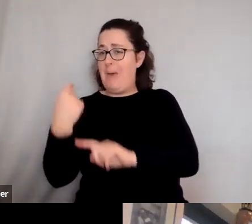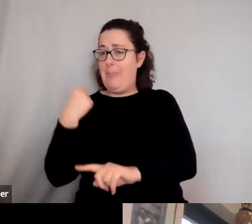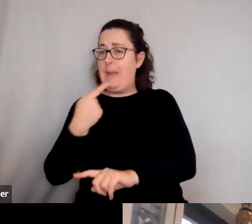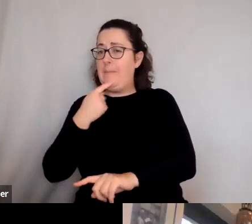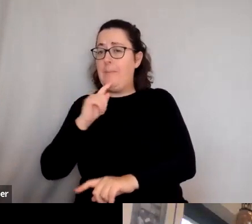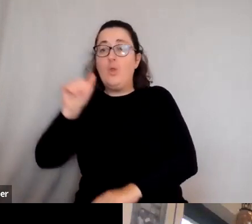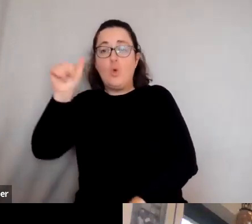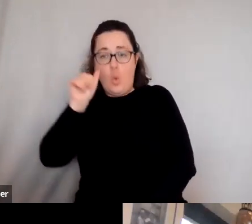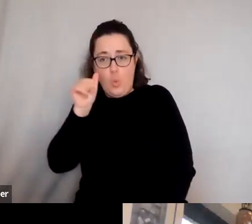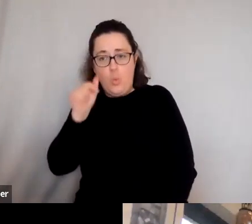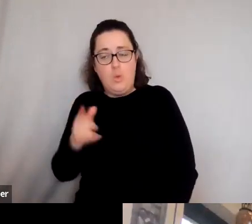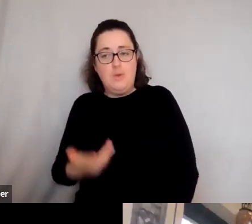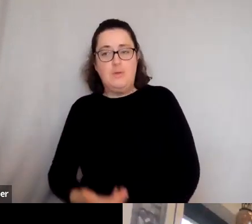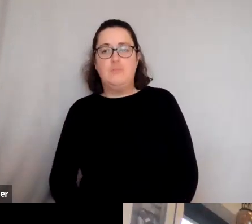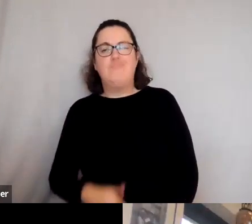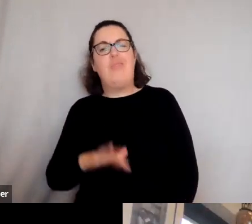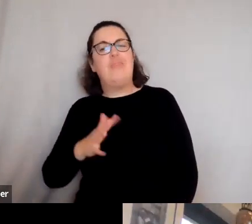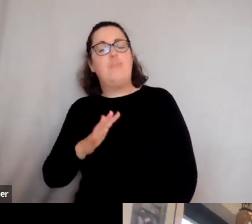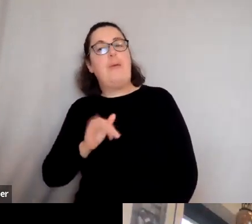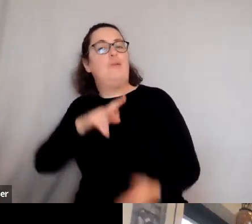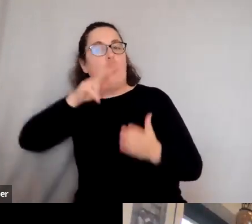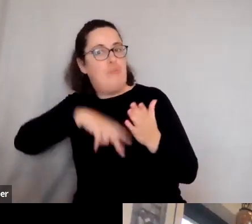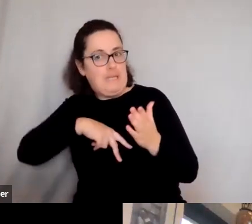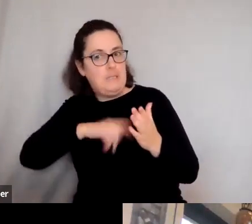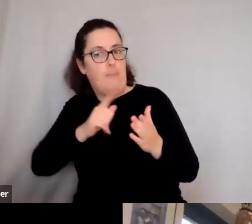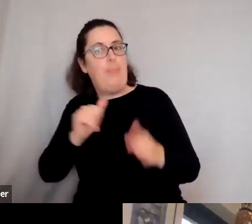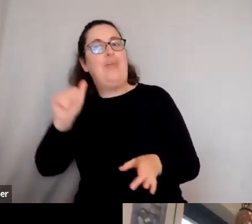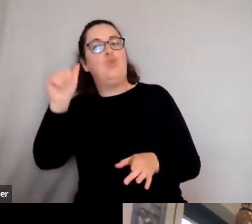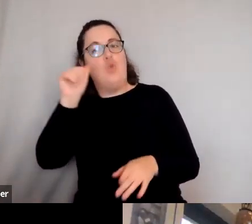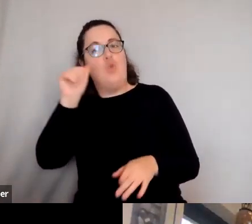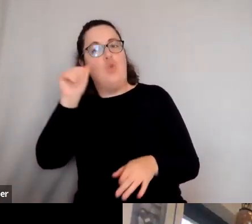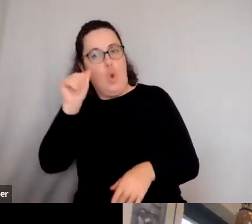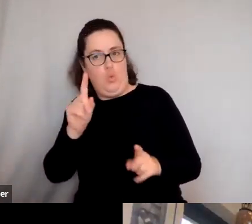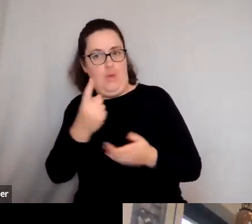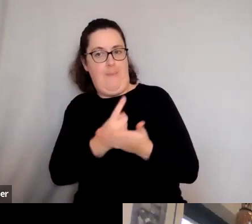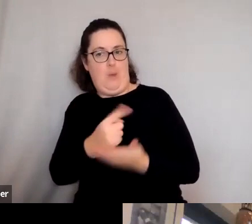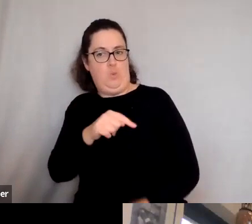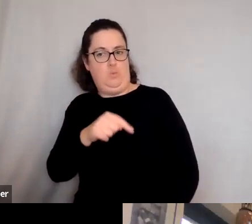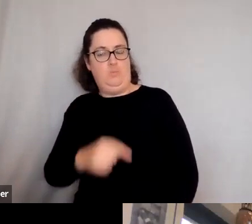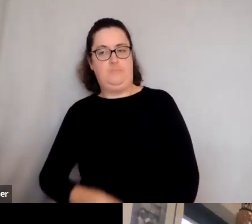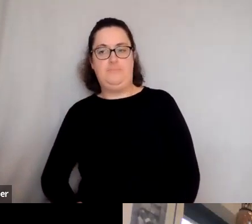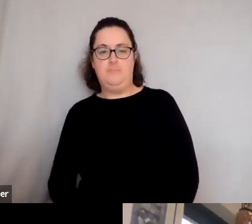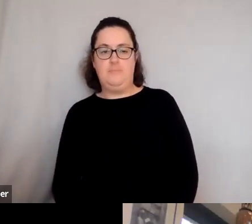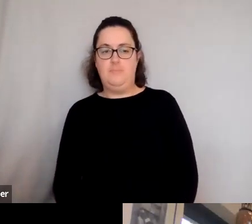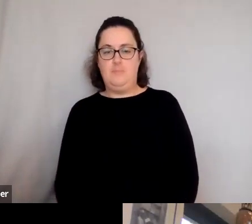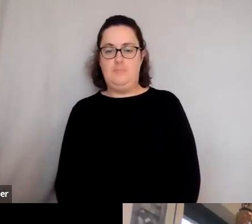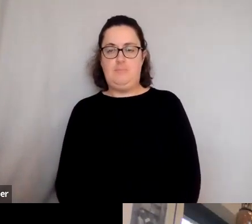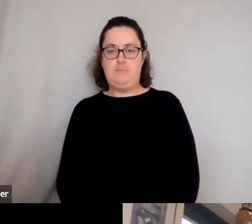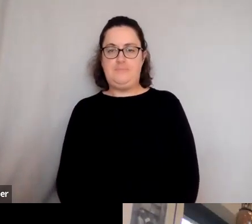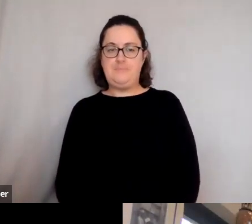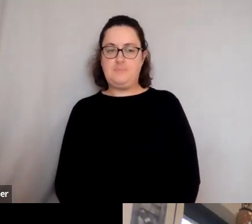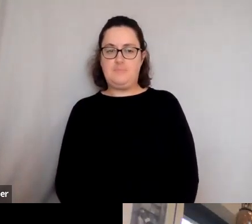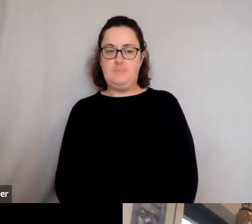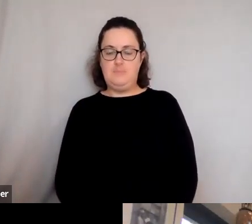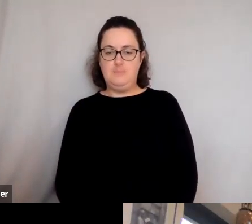about, you know, and even if they hadn't read it. Um, uh, I, think otherwise,